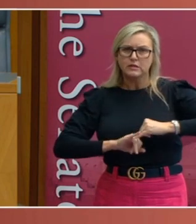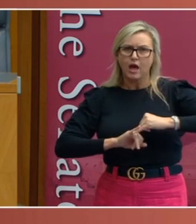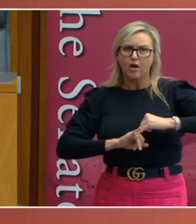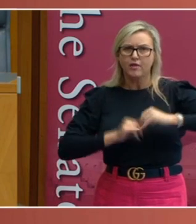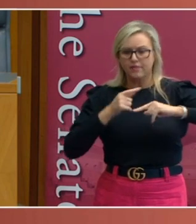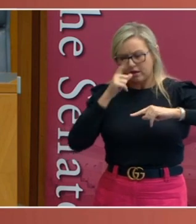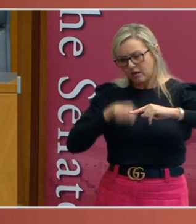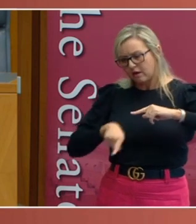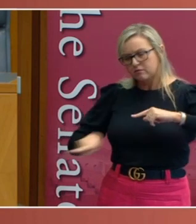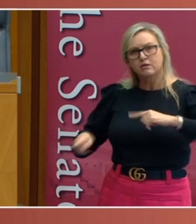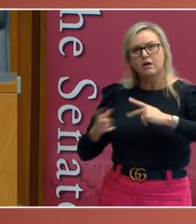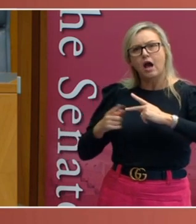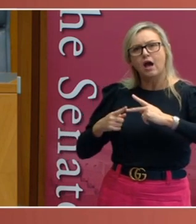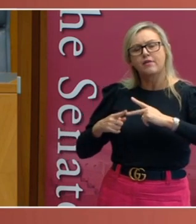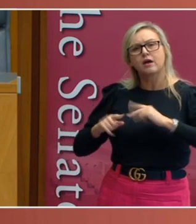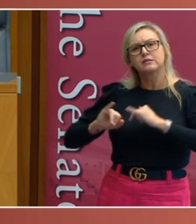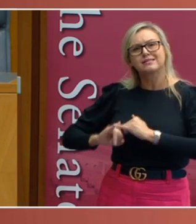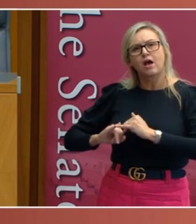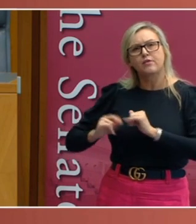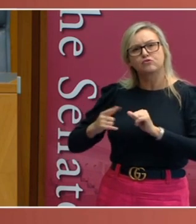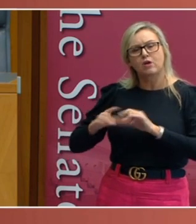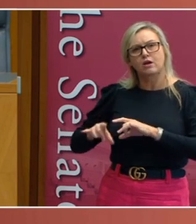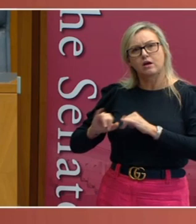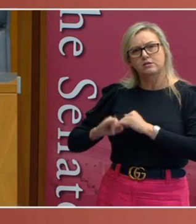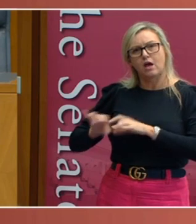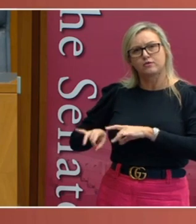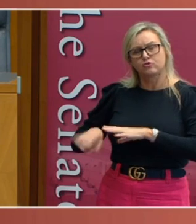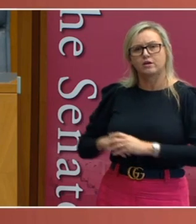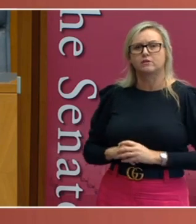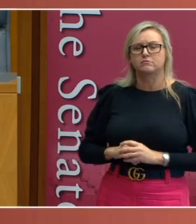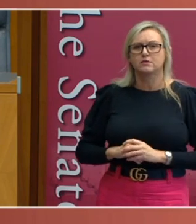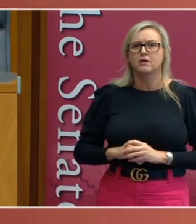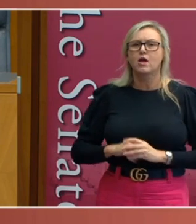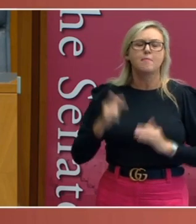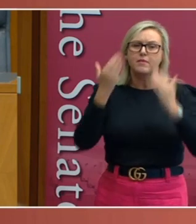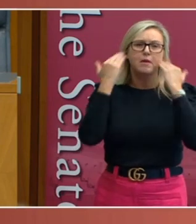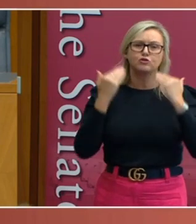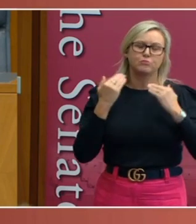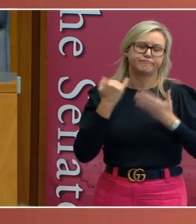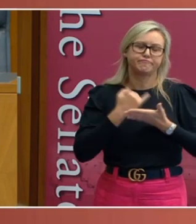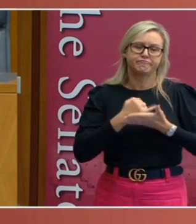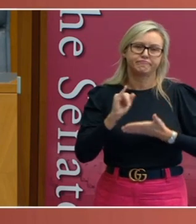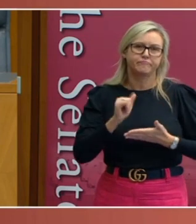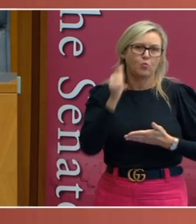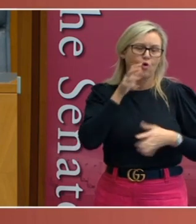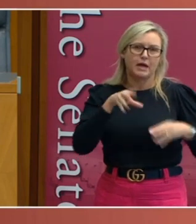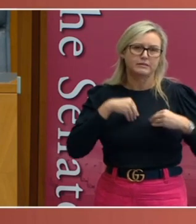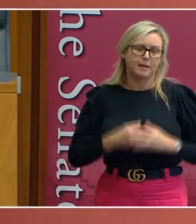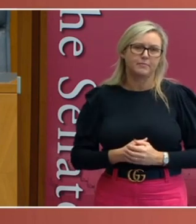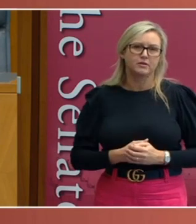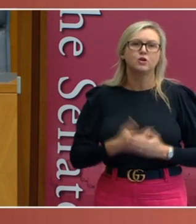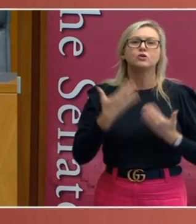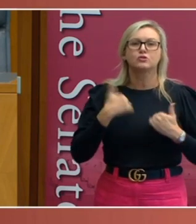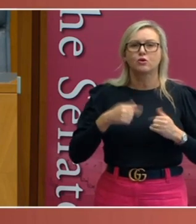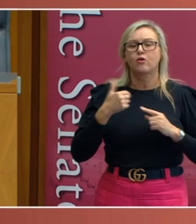travel interstate into South Australia. The magistrate rejected the argument and it then went to the